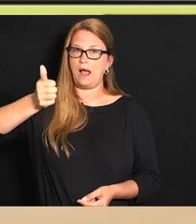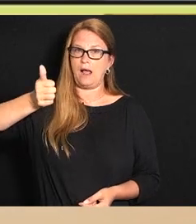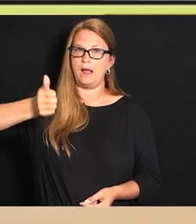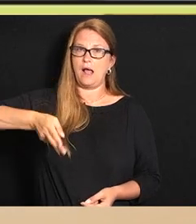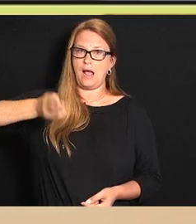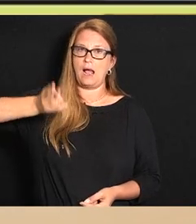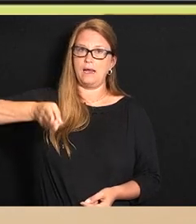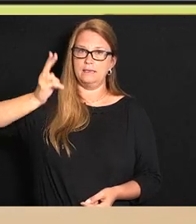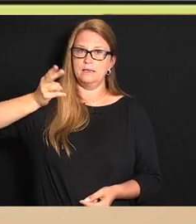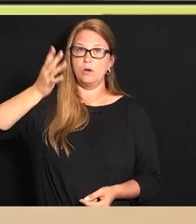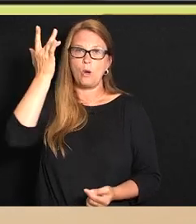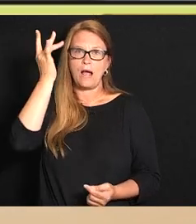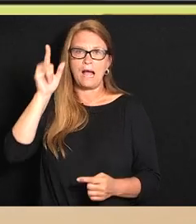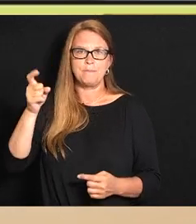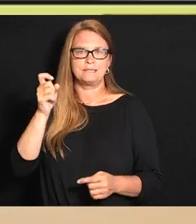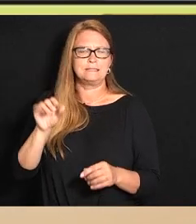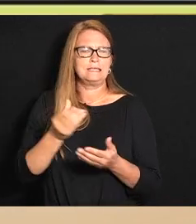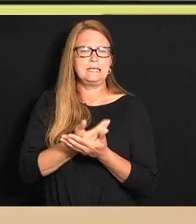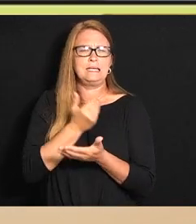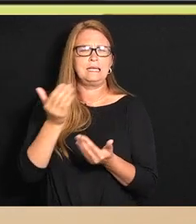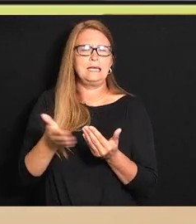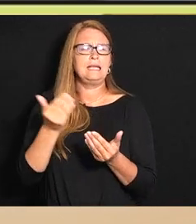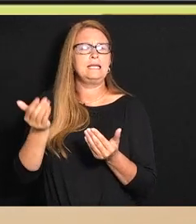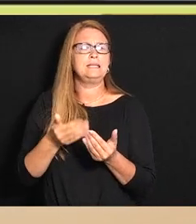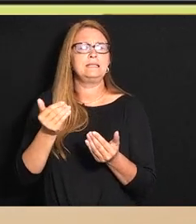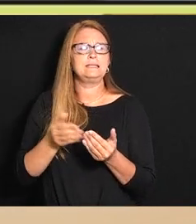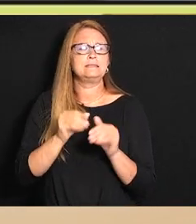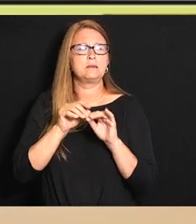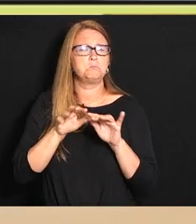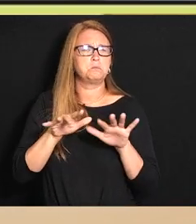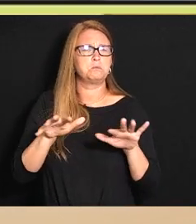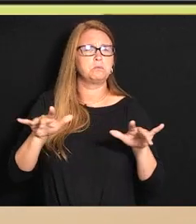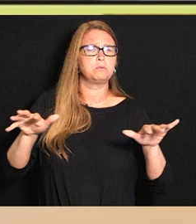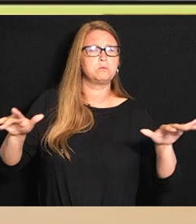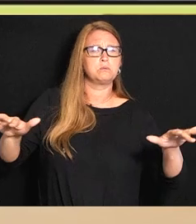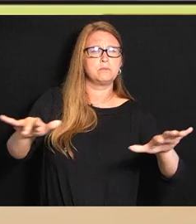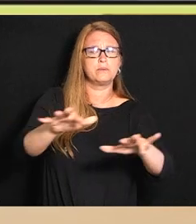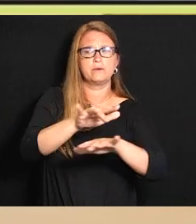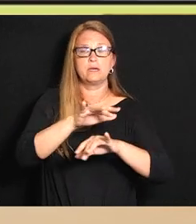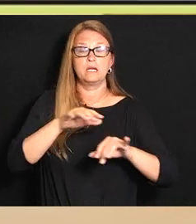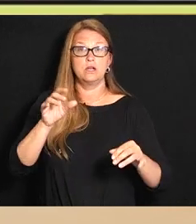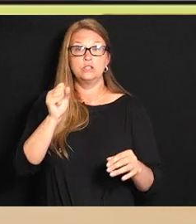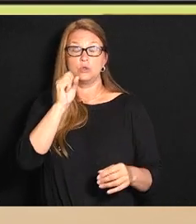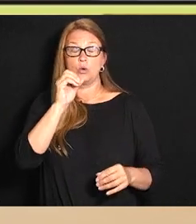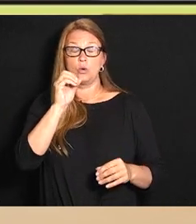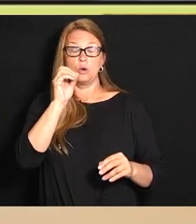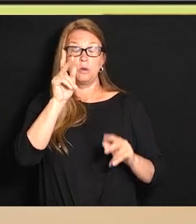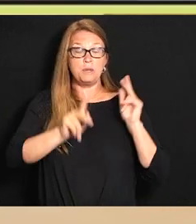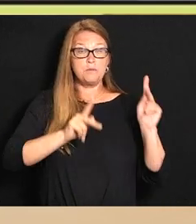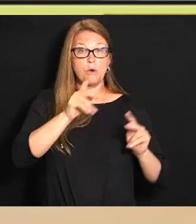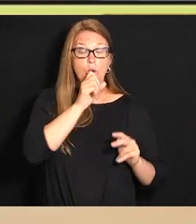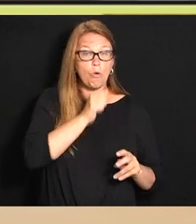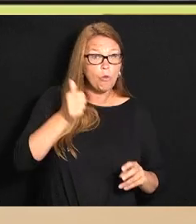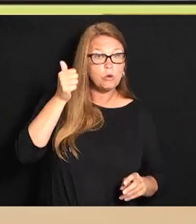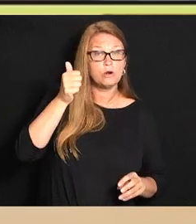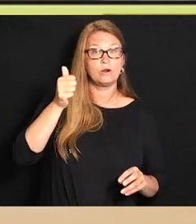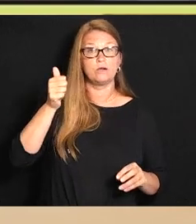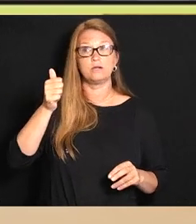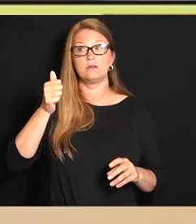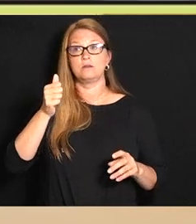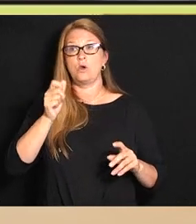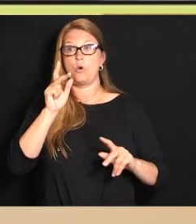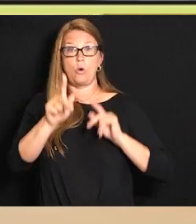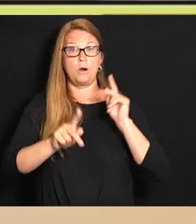infectious nature of the Omicron variant so also important for older folks and also people